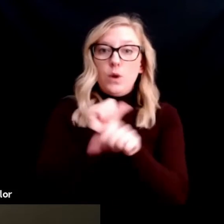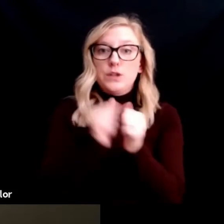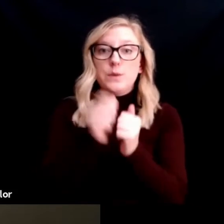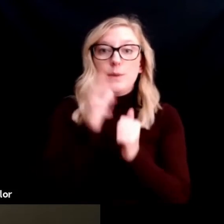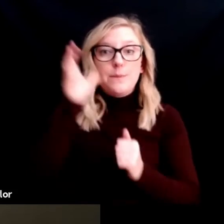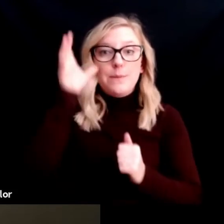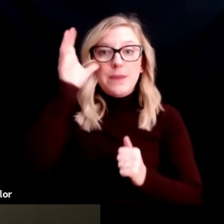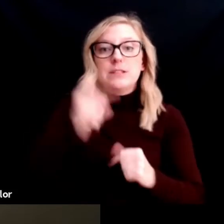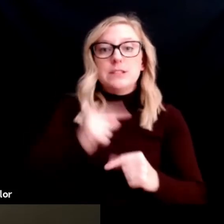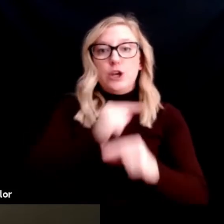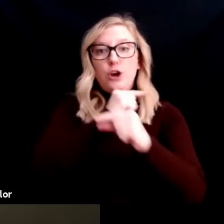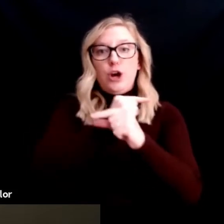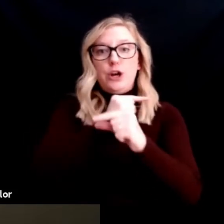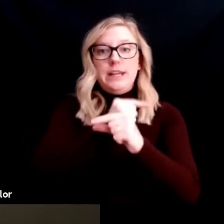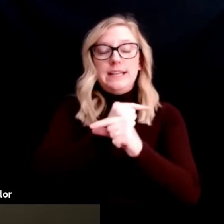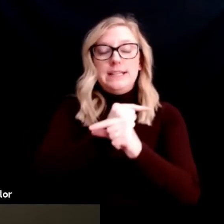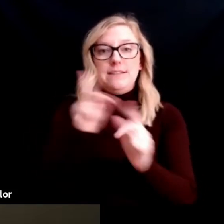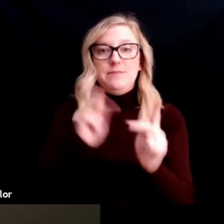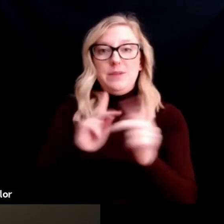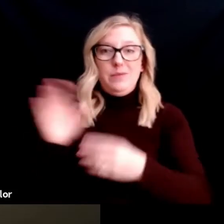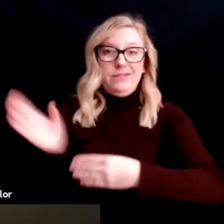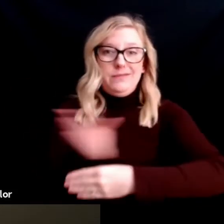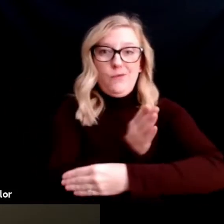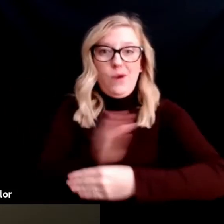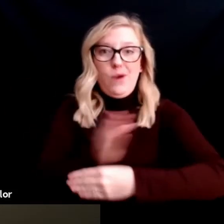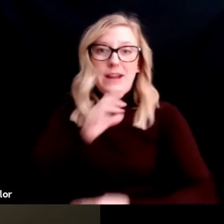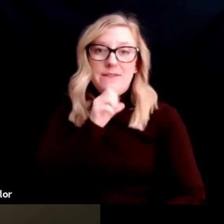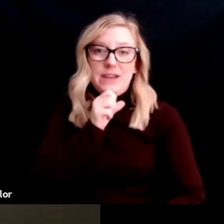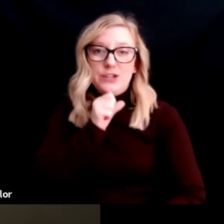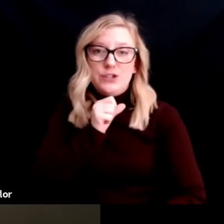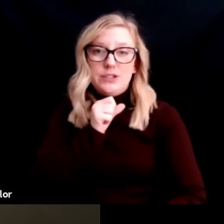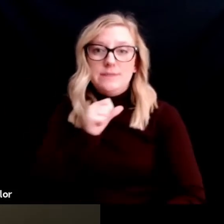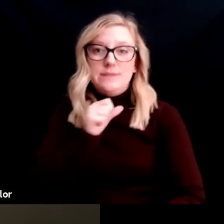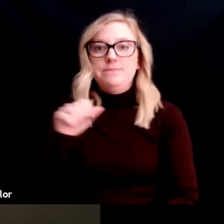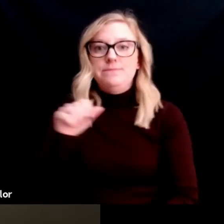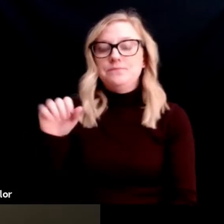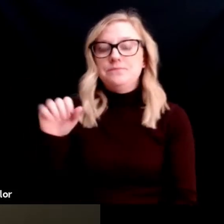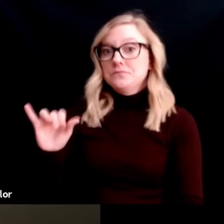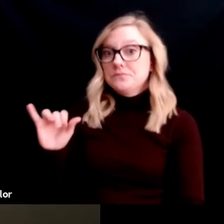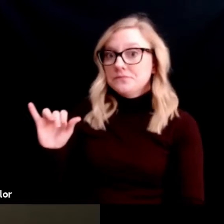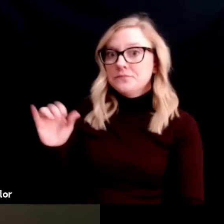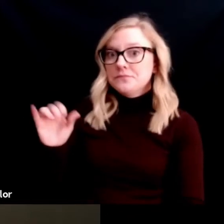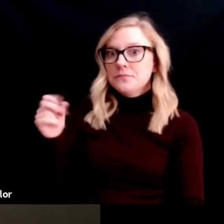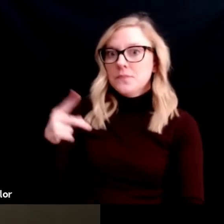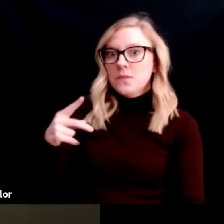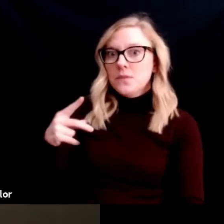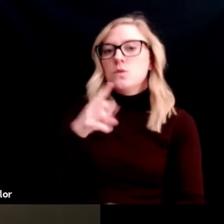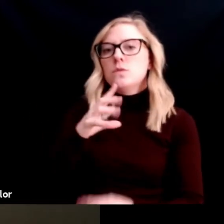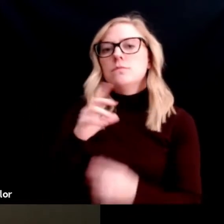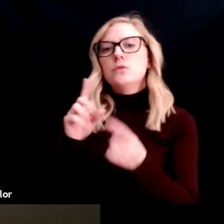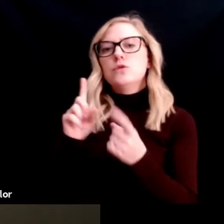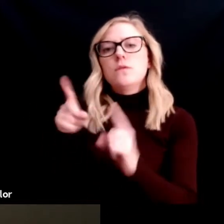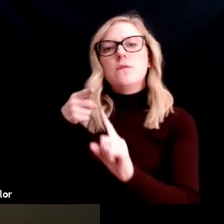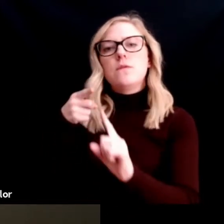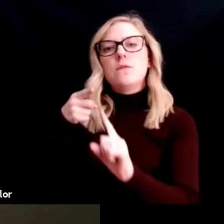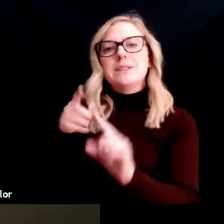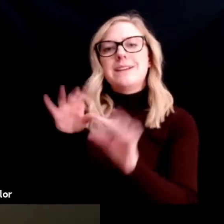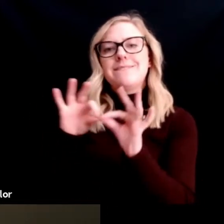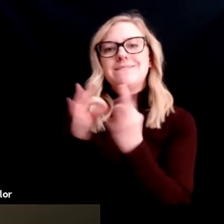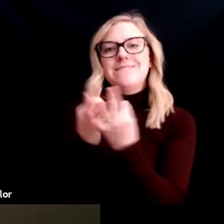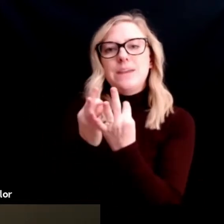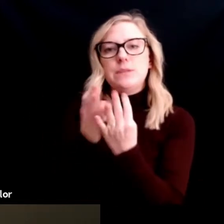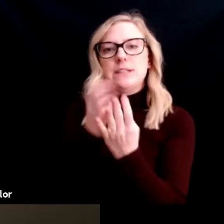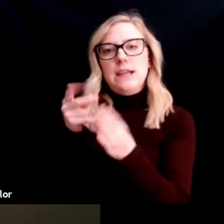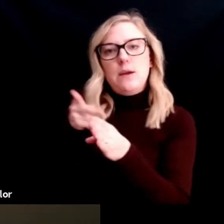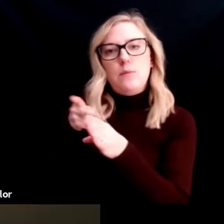as well. Wow. Okay. So, talking about the families and professionals, when do you